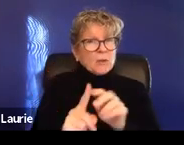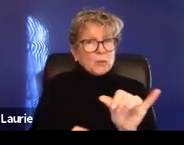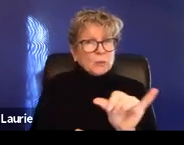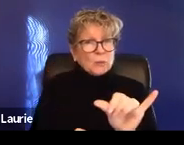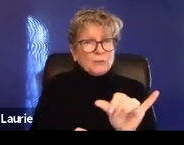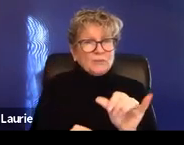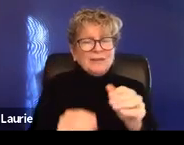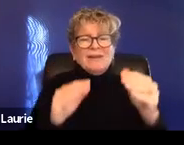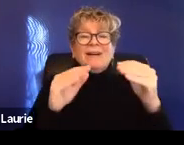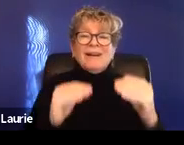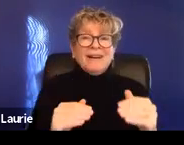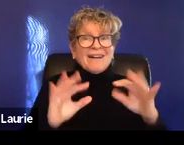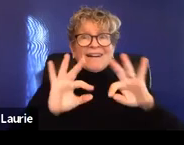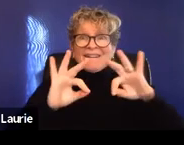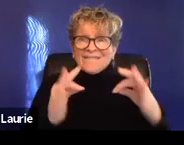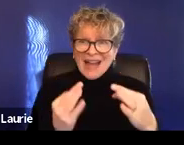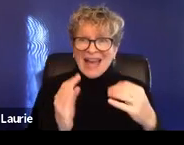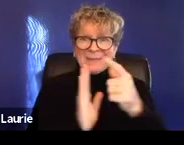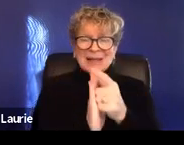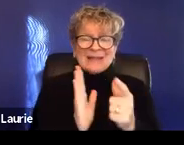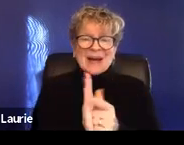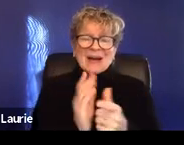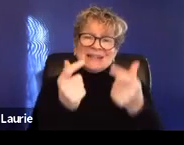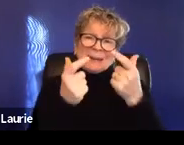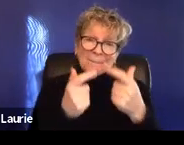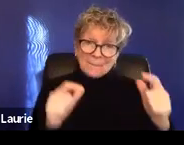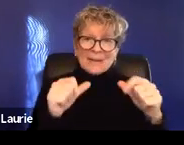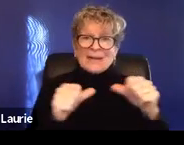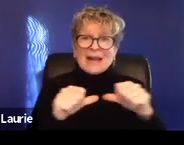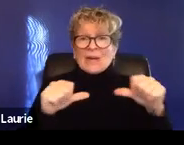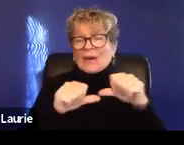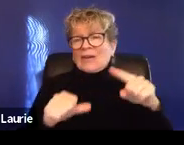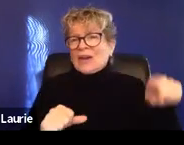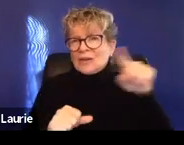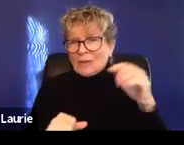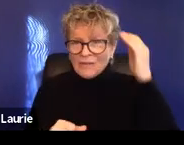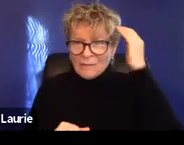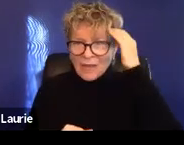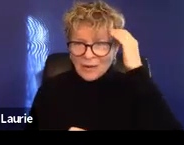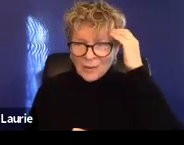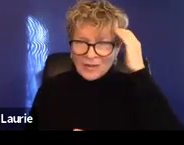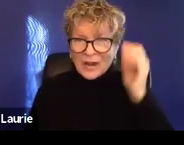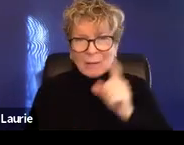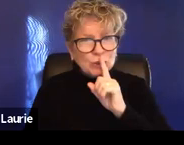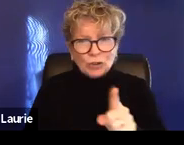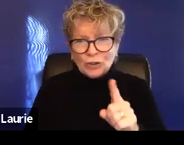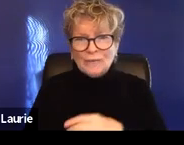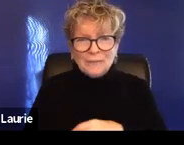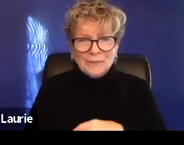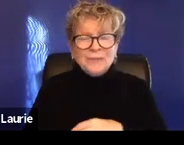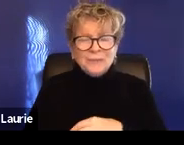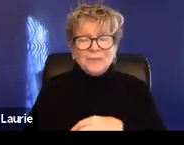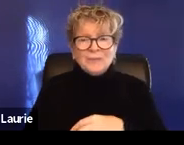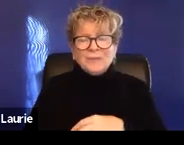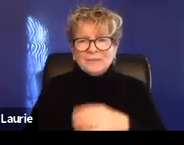law is another big one that I'm sure all of you are very familiar with. It's, um, outside of the